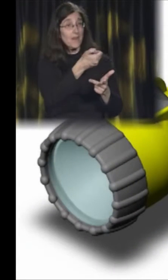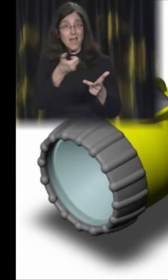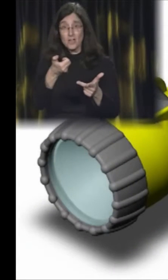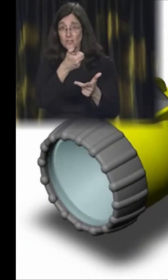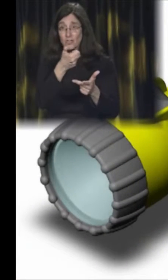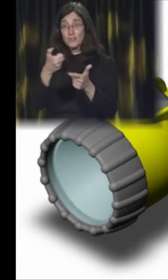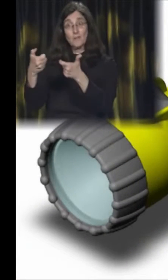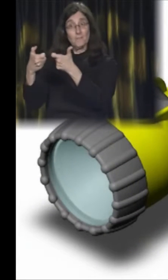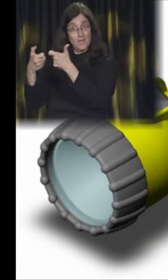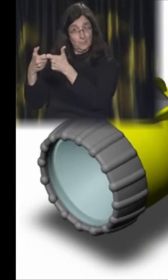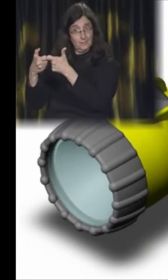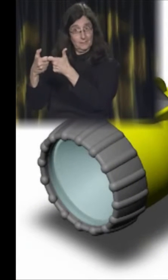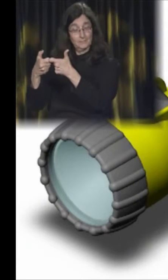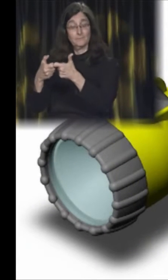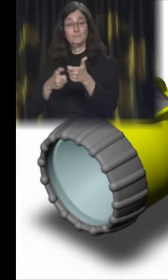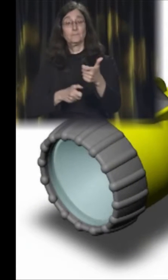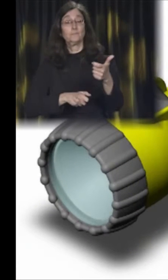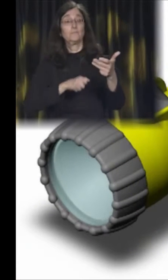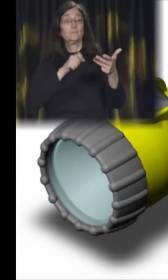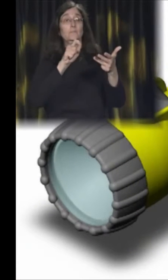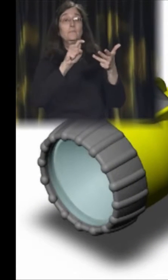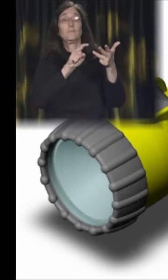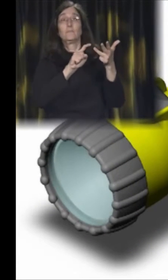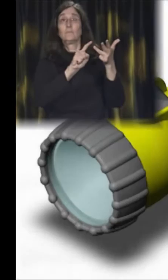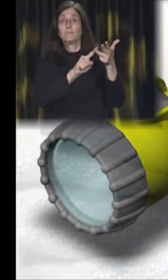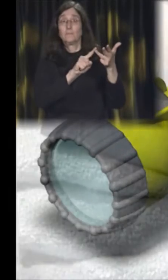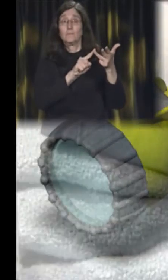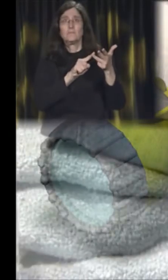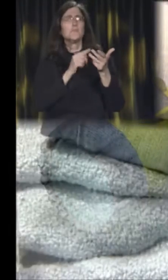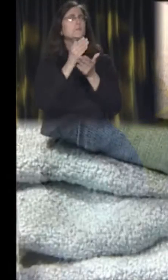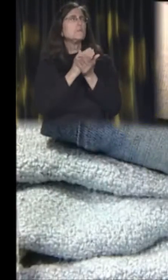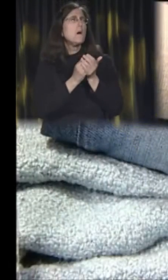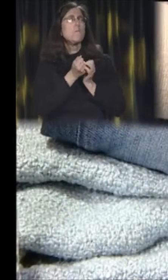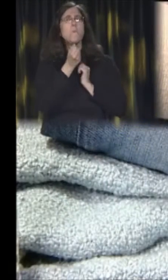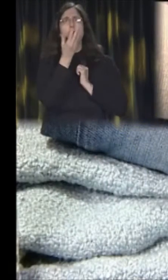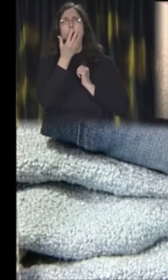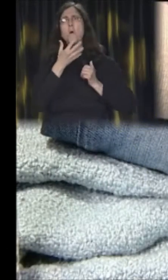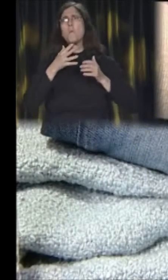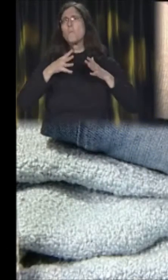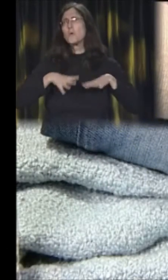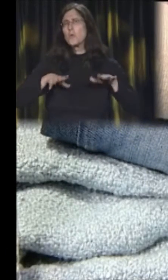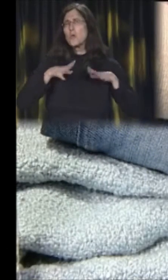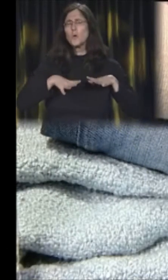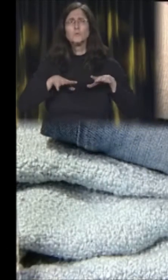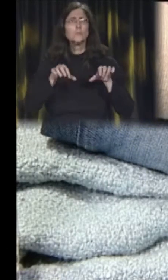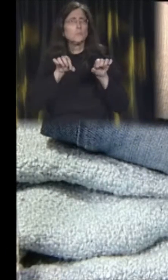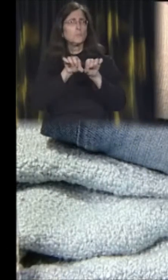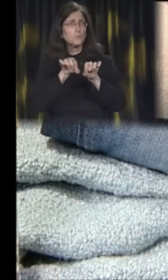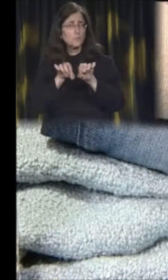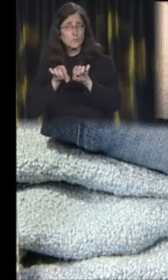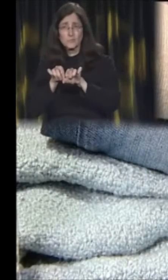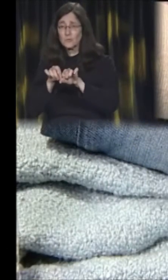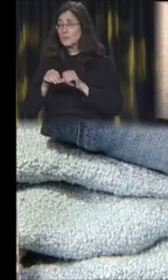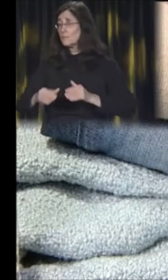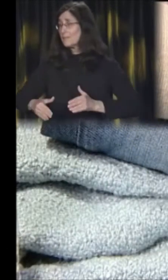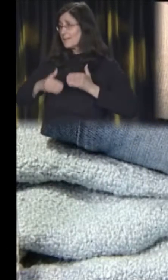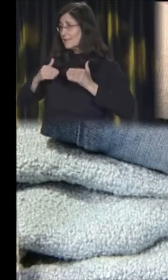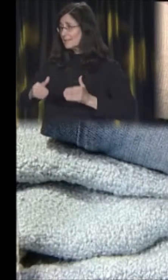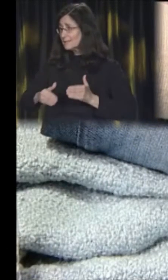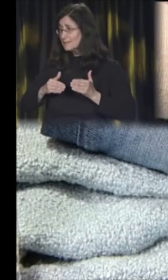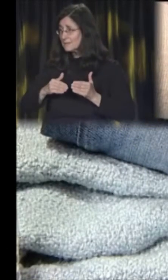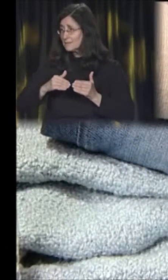a flashlight and batteries, some warm clothing, shoes, and blankets,